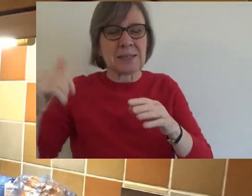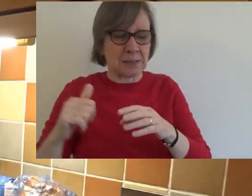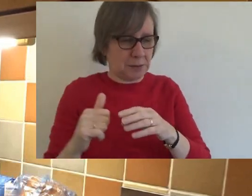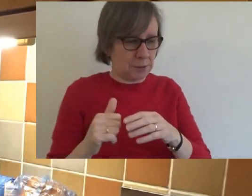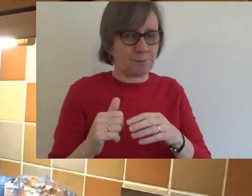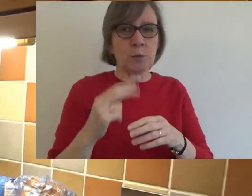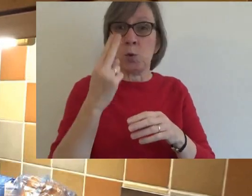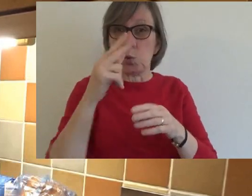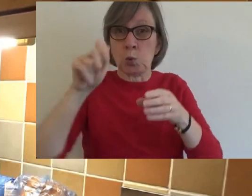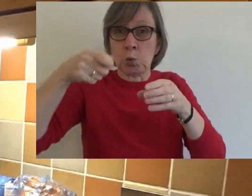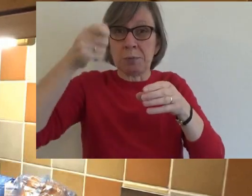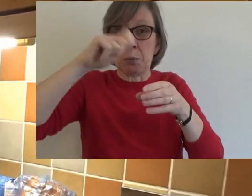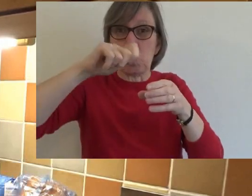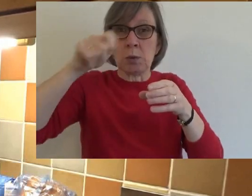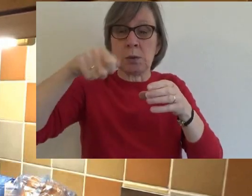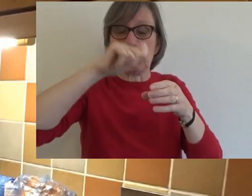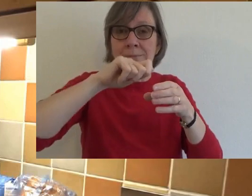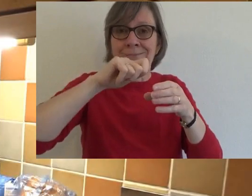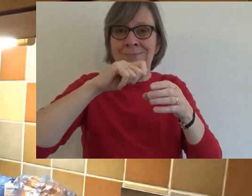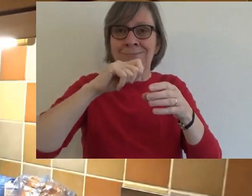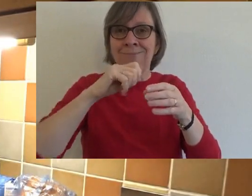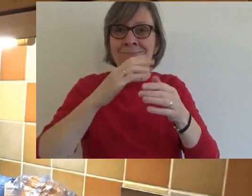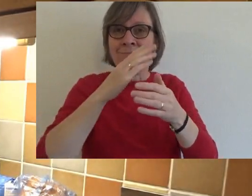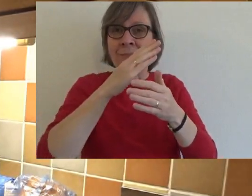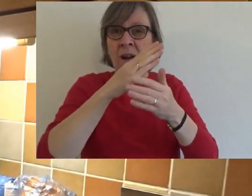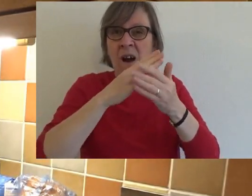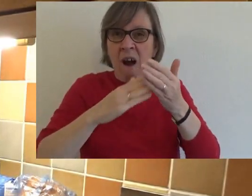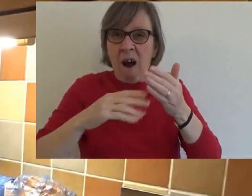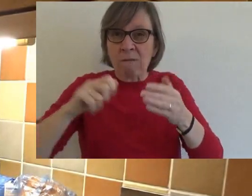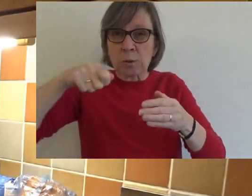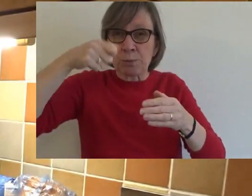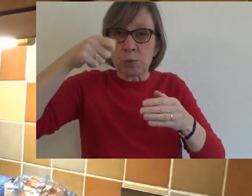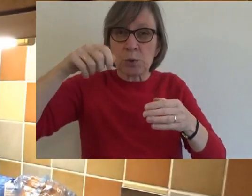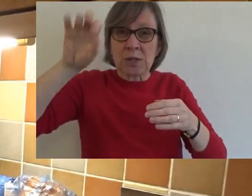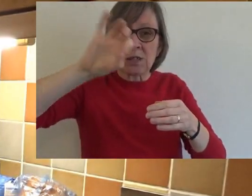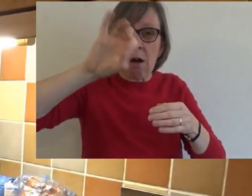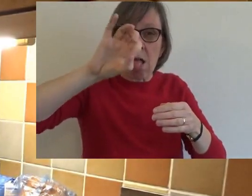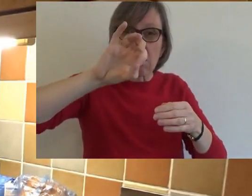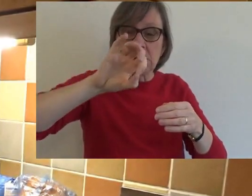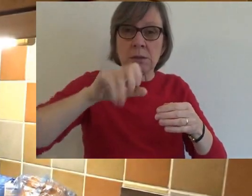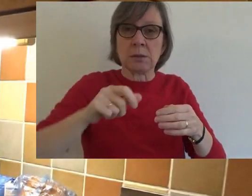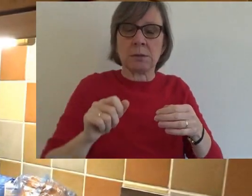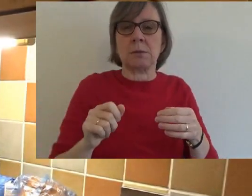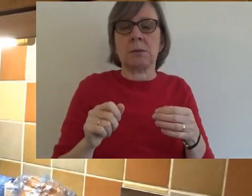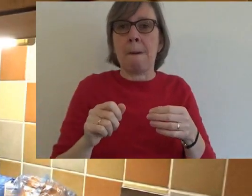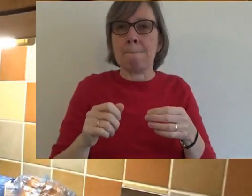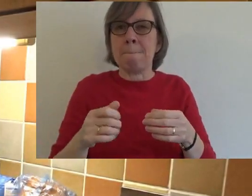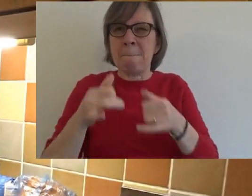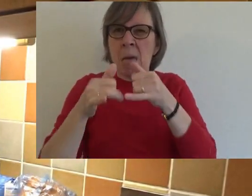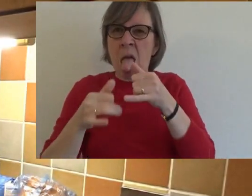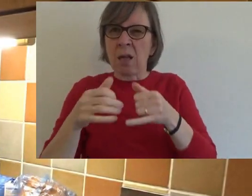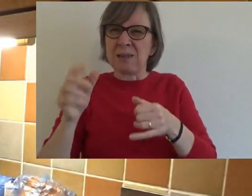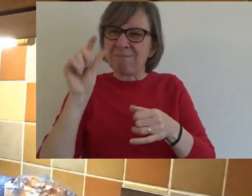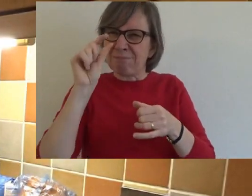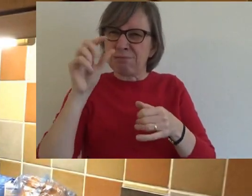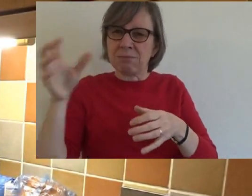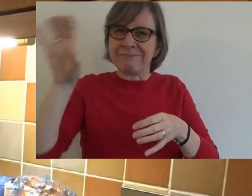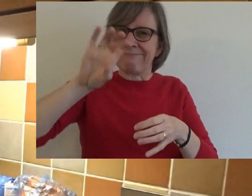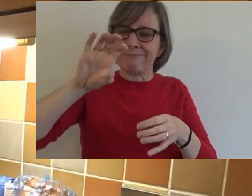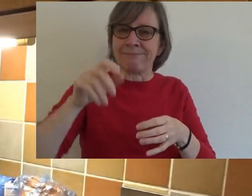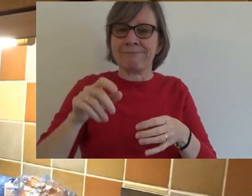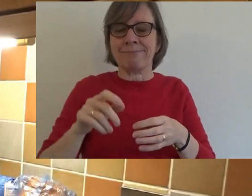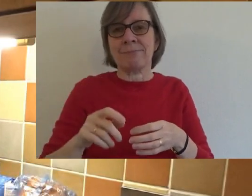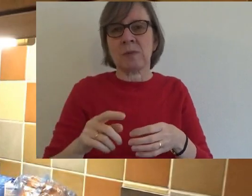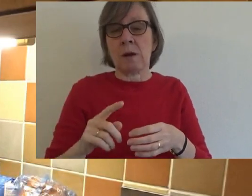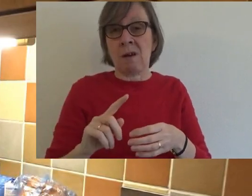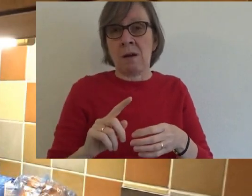very similar. Two teaspoons of that. Half a teaspoon of salt. And a dash of milk. And what we're going to do